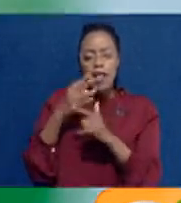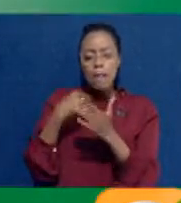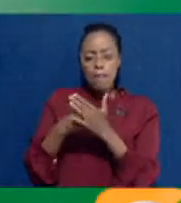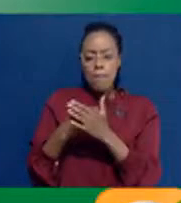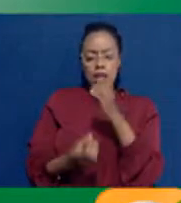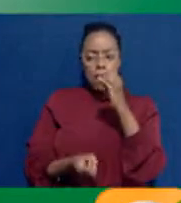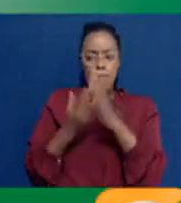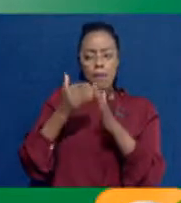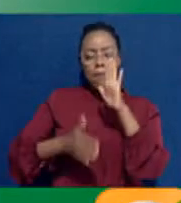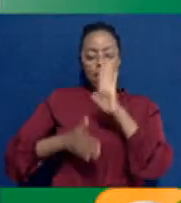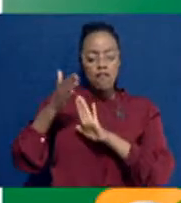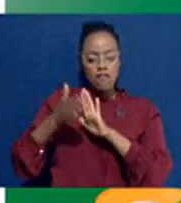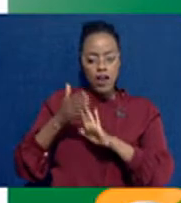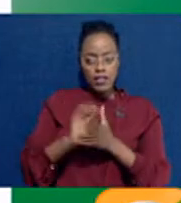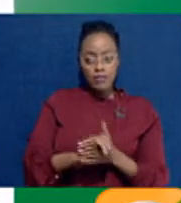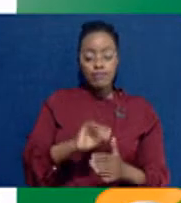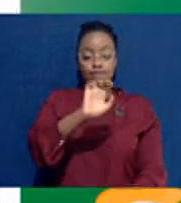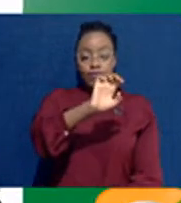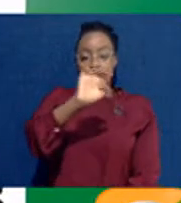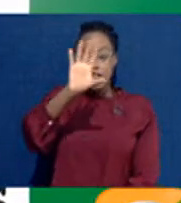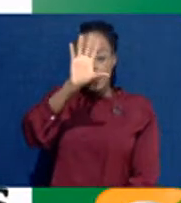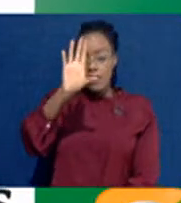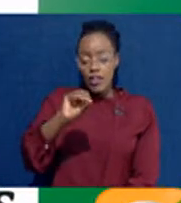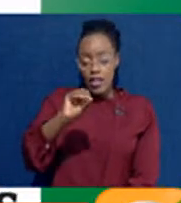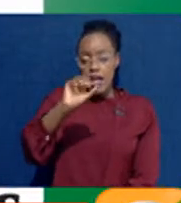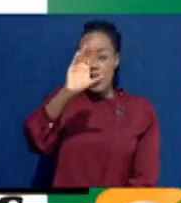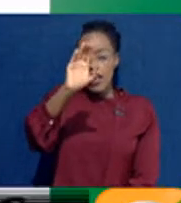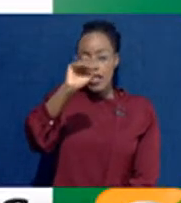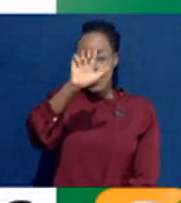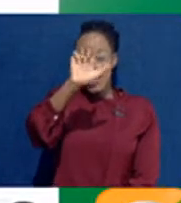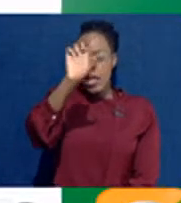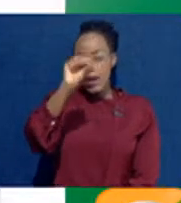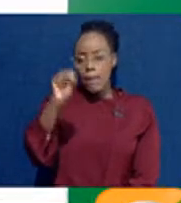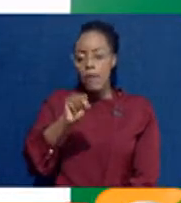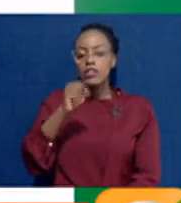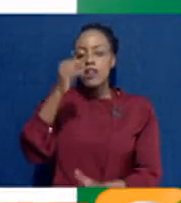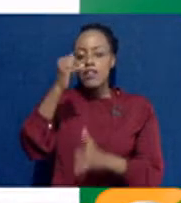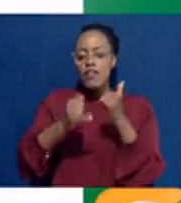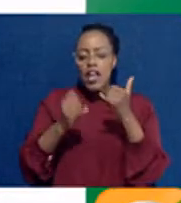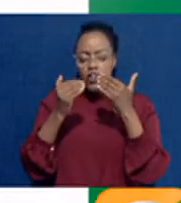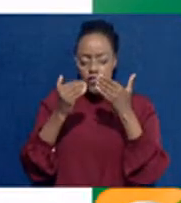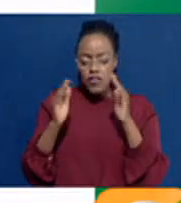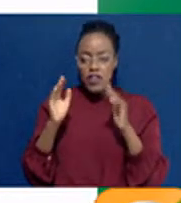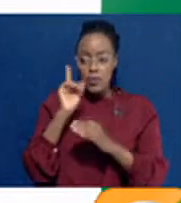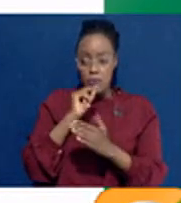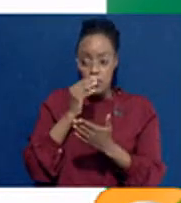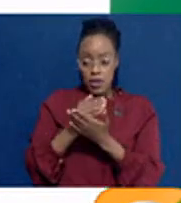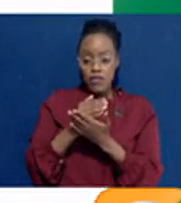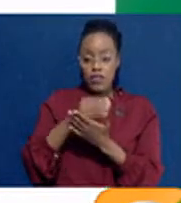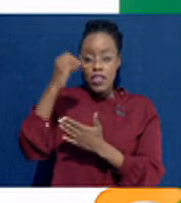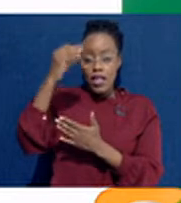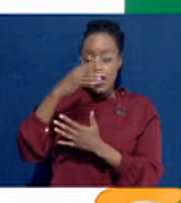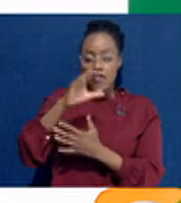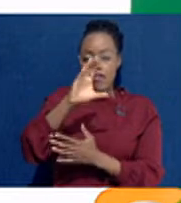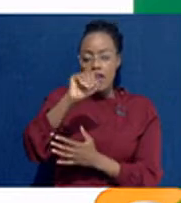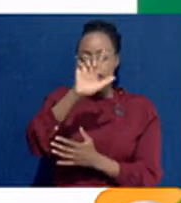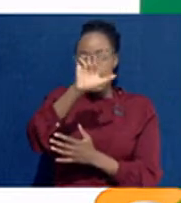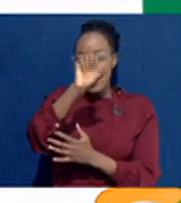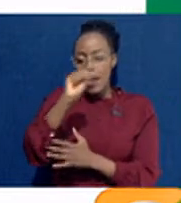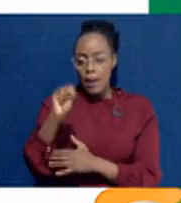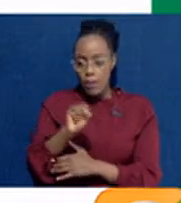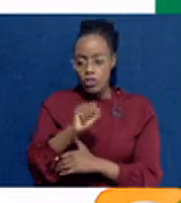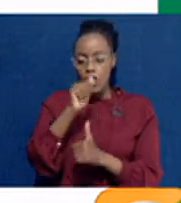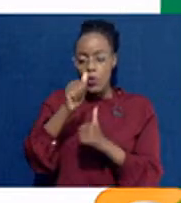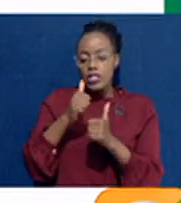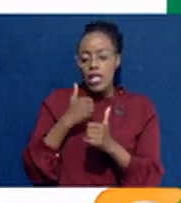Finally, East African Cables has confirmed the first dispatch of electrical cables and conductors'